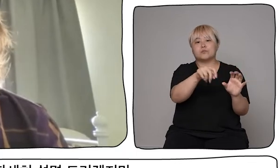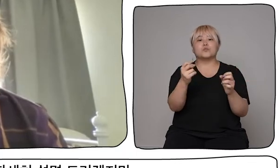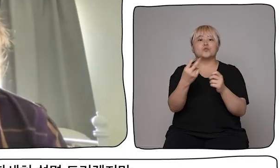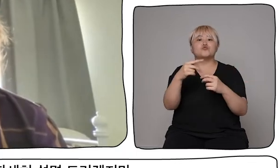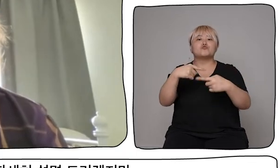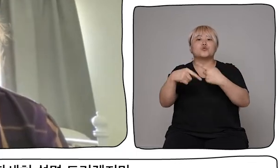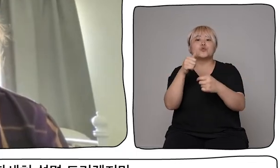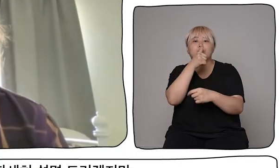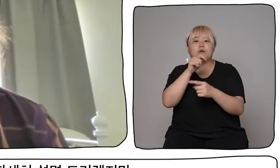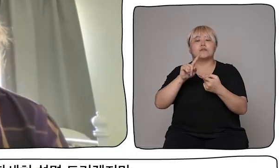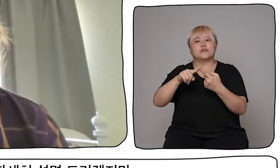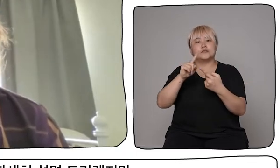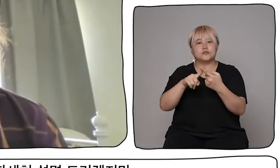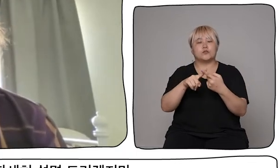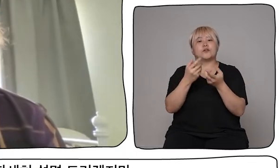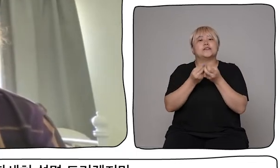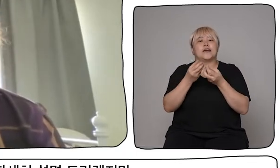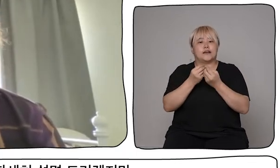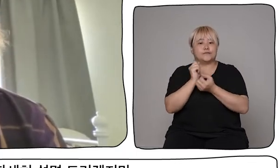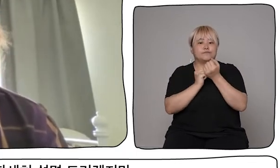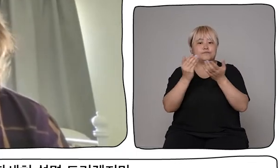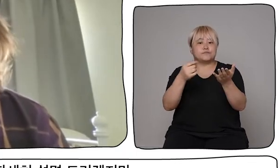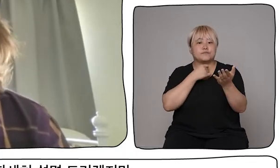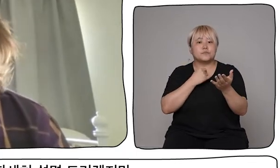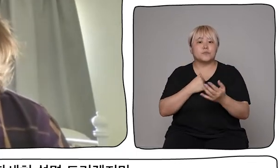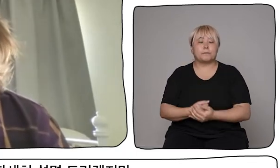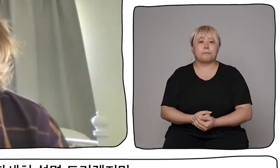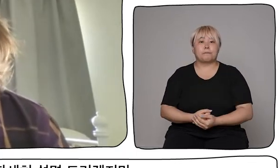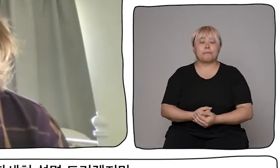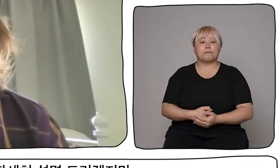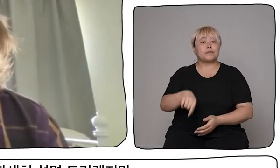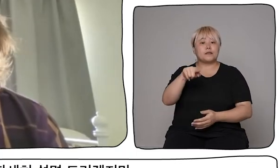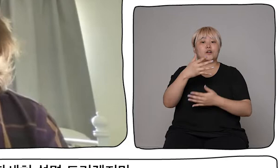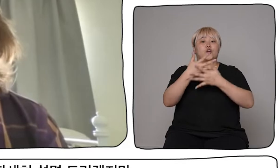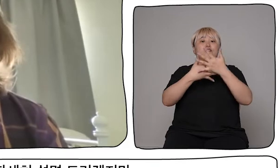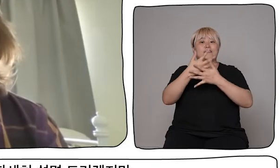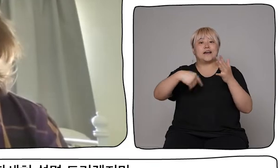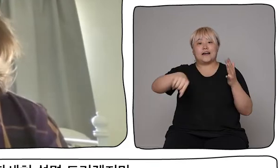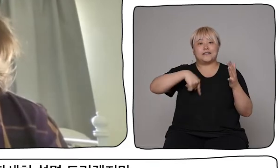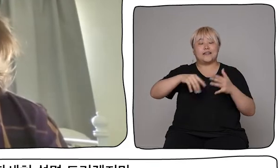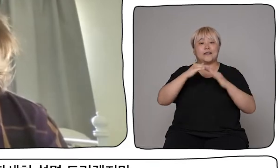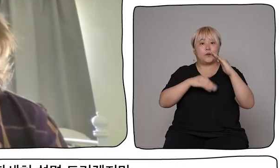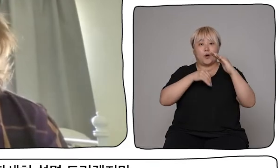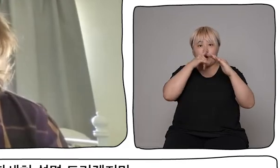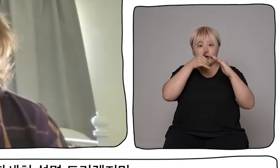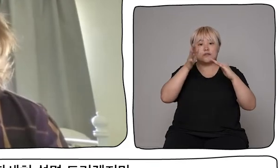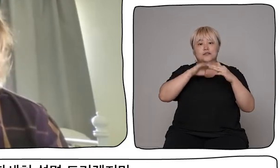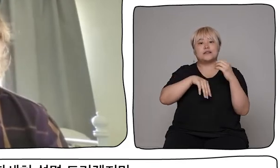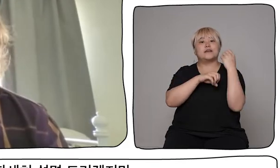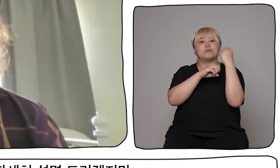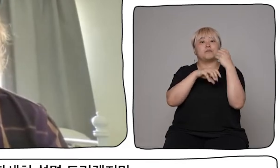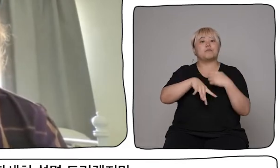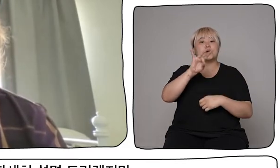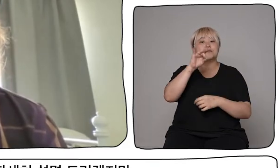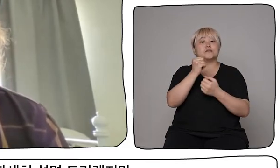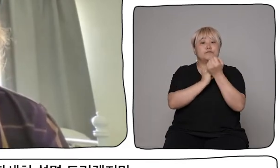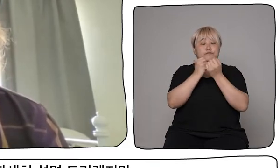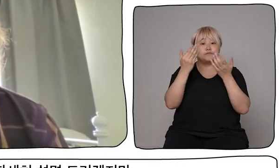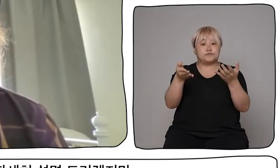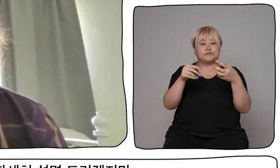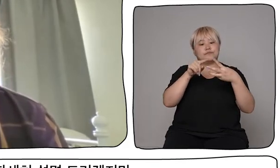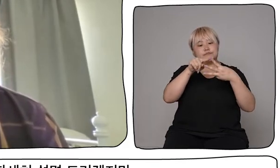that will talk through that research in much more detail. But essentially, we had three phases that we were looking at.